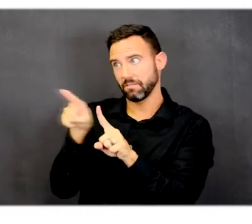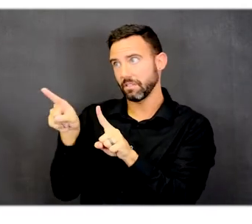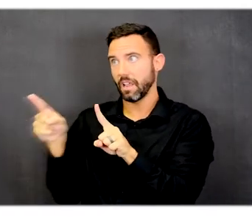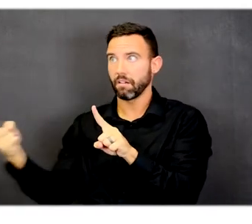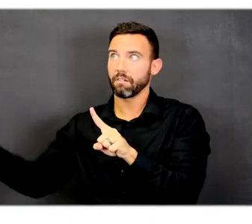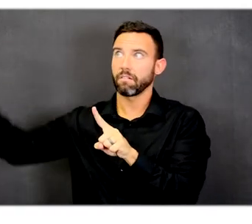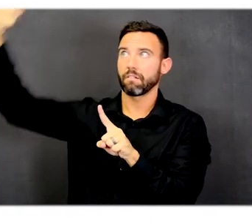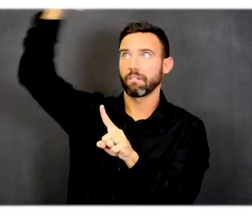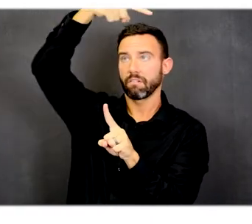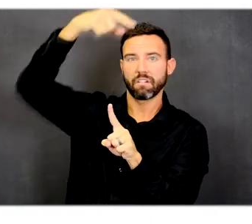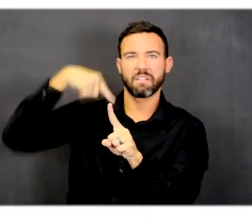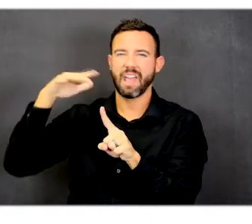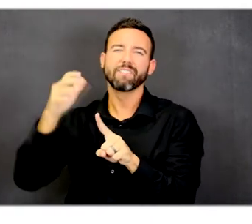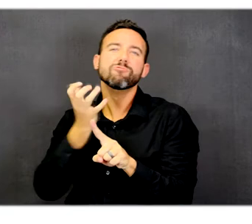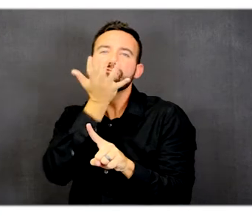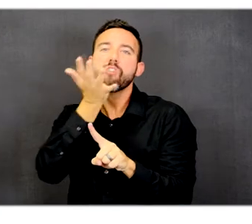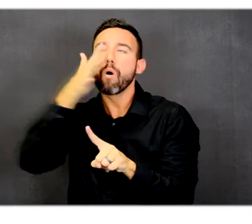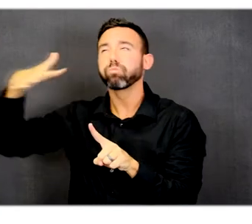called the Great Lawn.